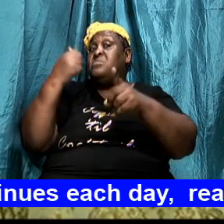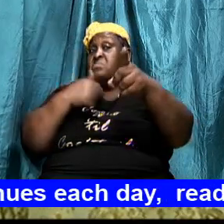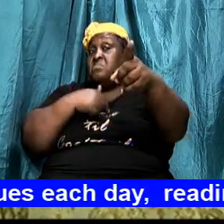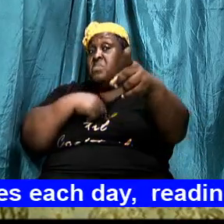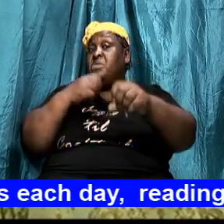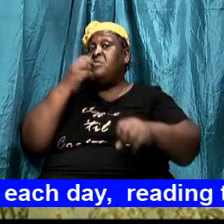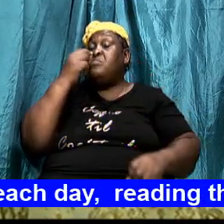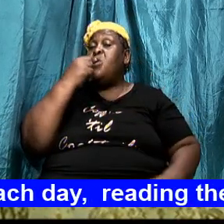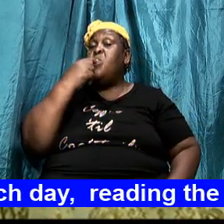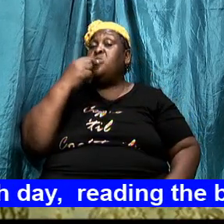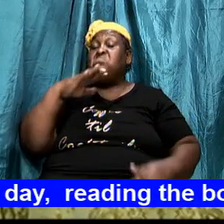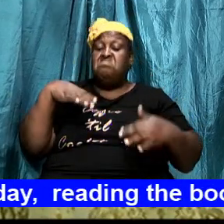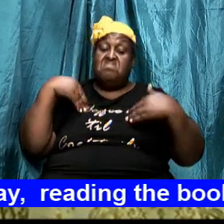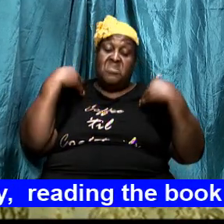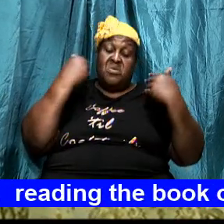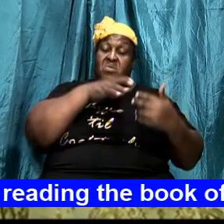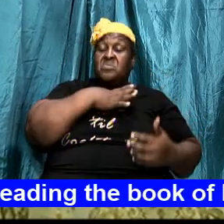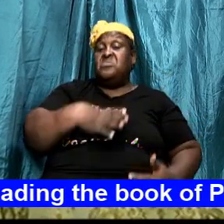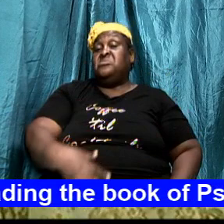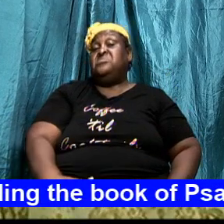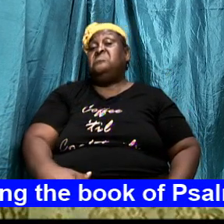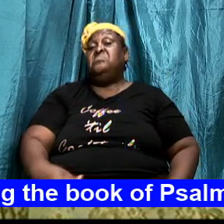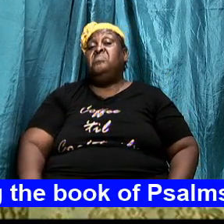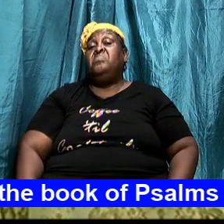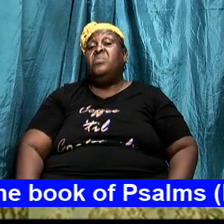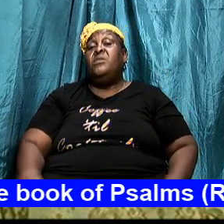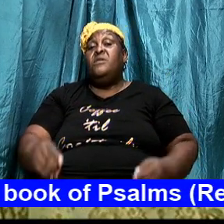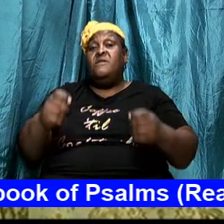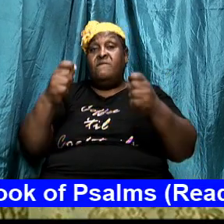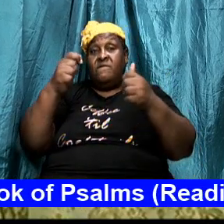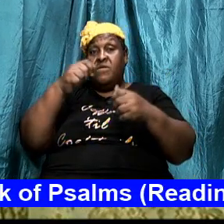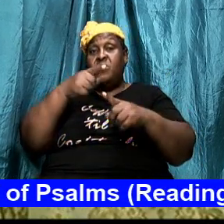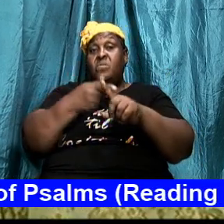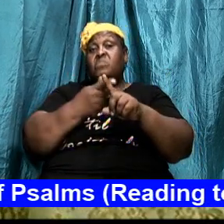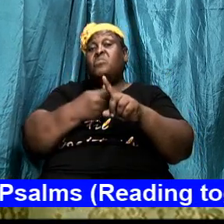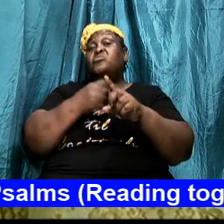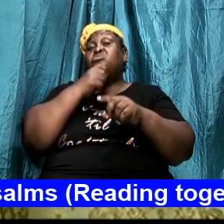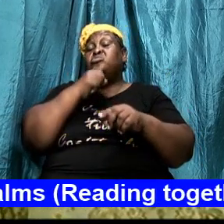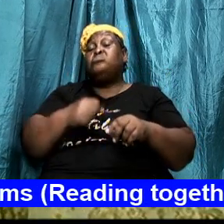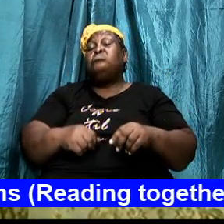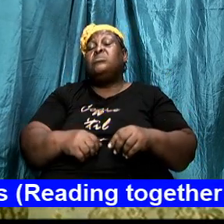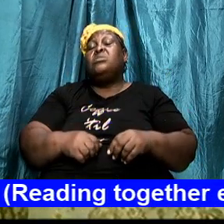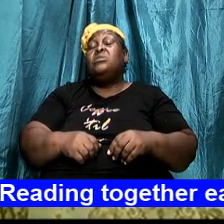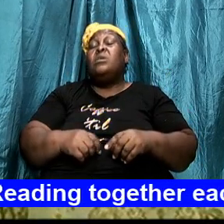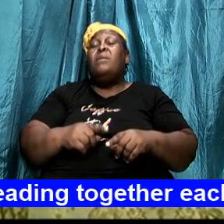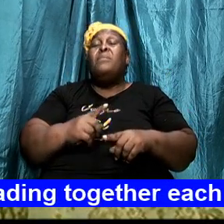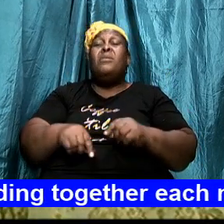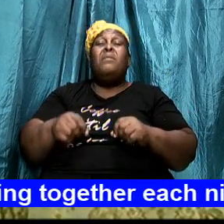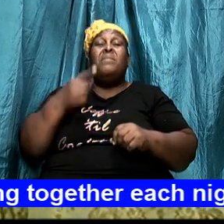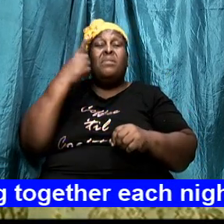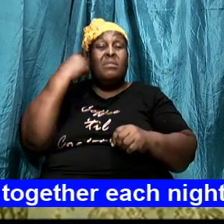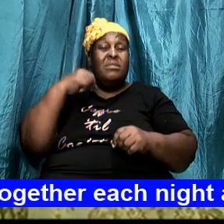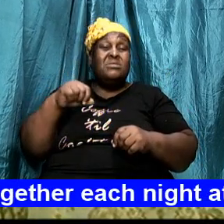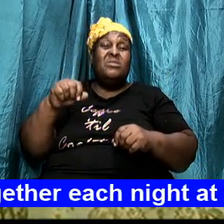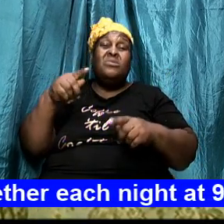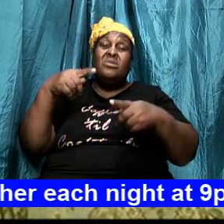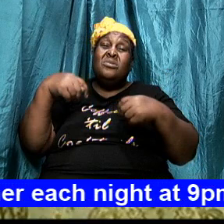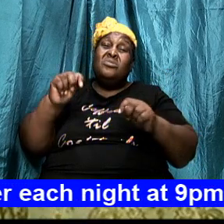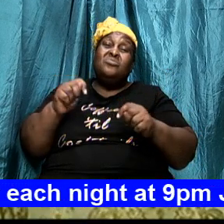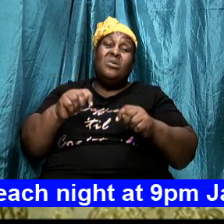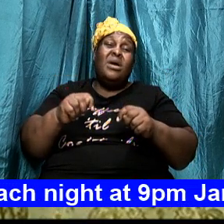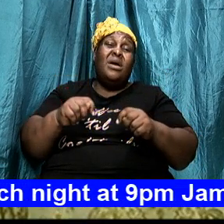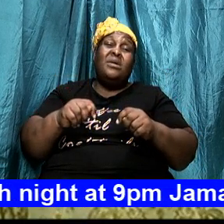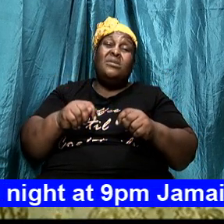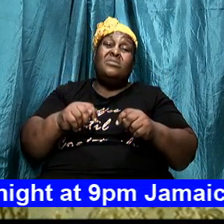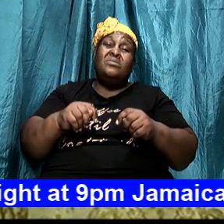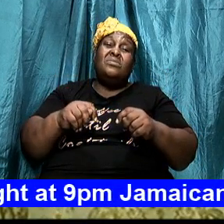young Christian few months old but because I was trying to shed the old man